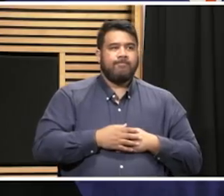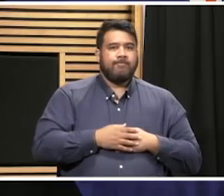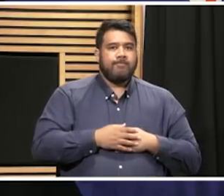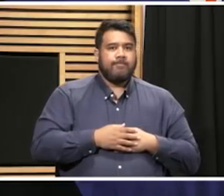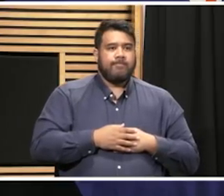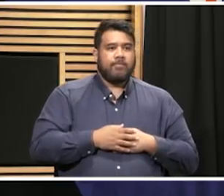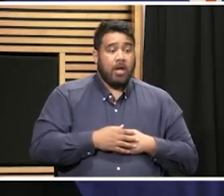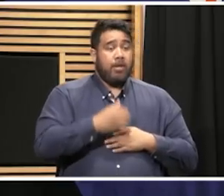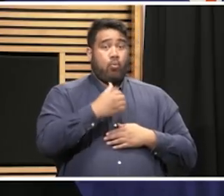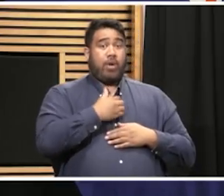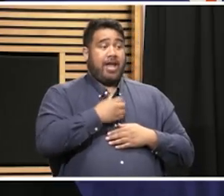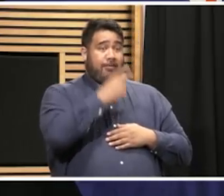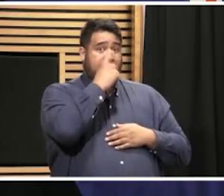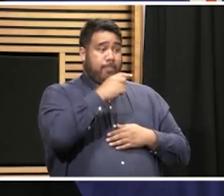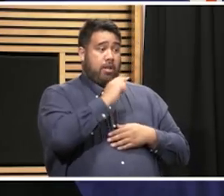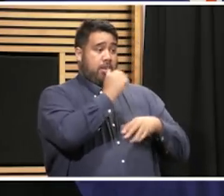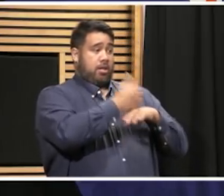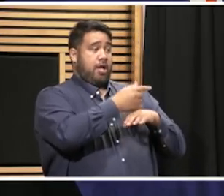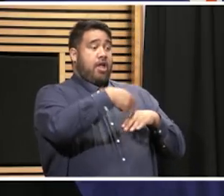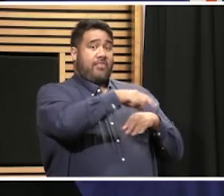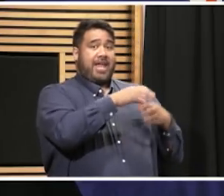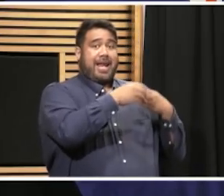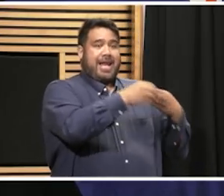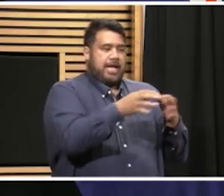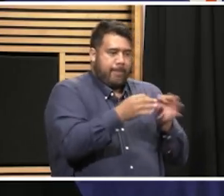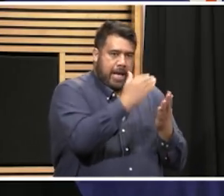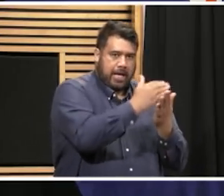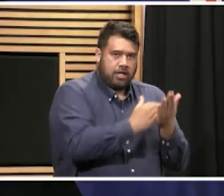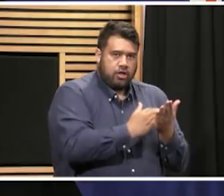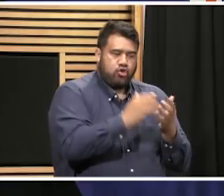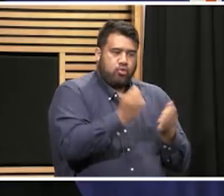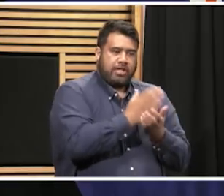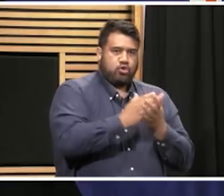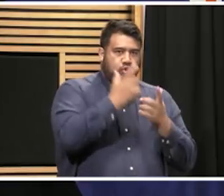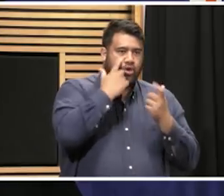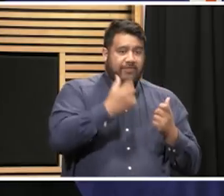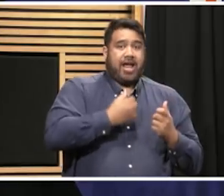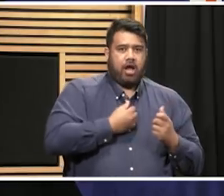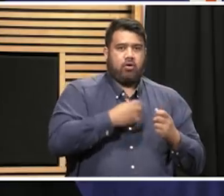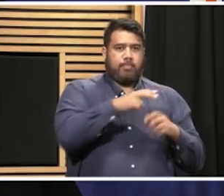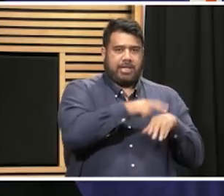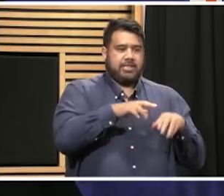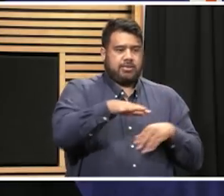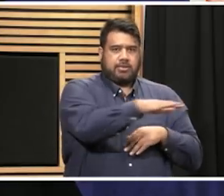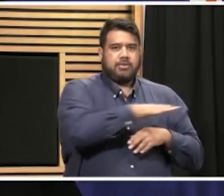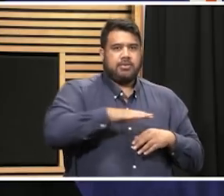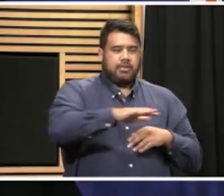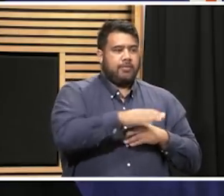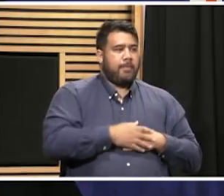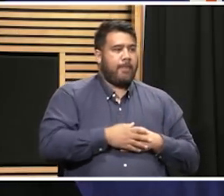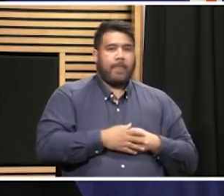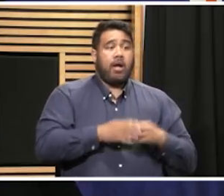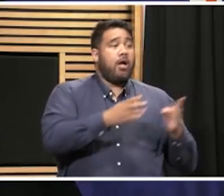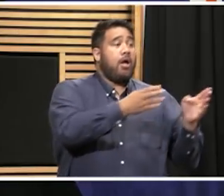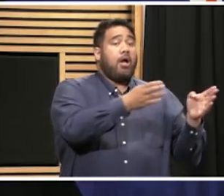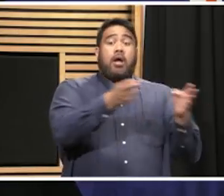our contingency planning around our own workforce. Can I go over here?